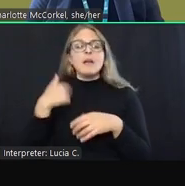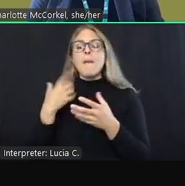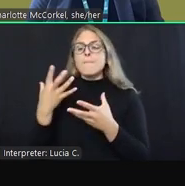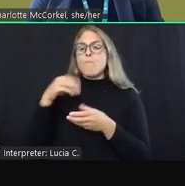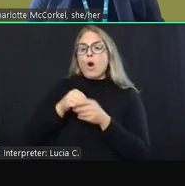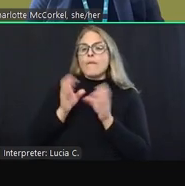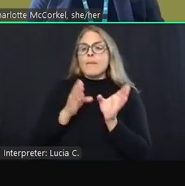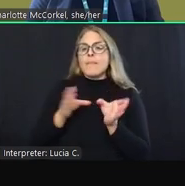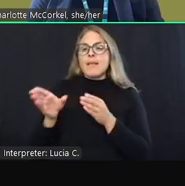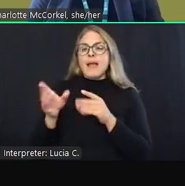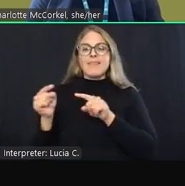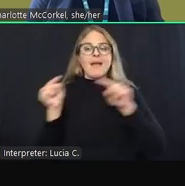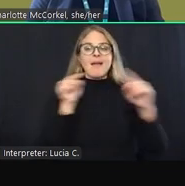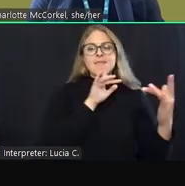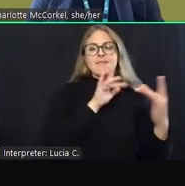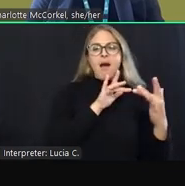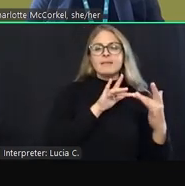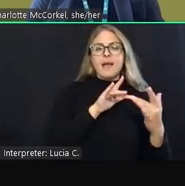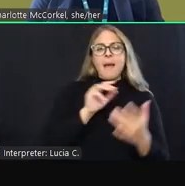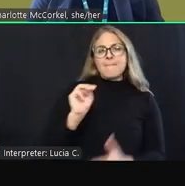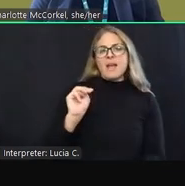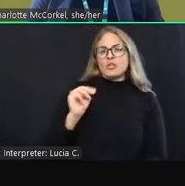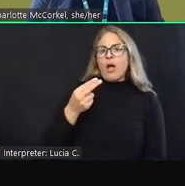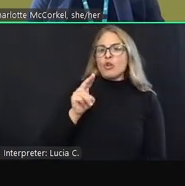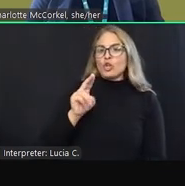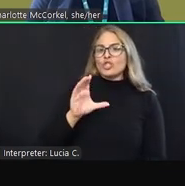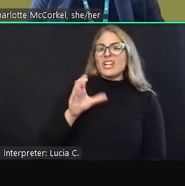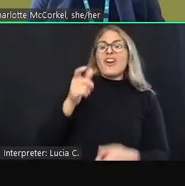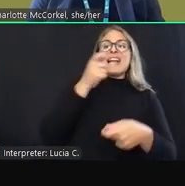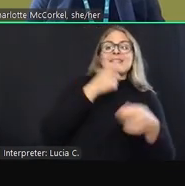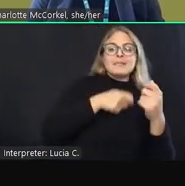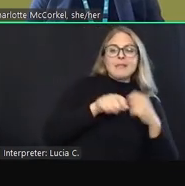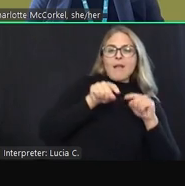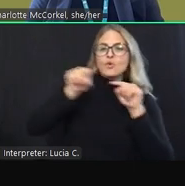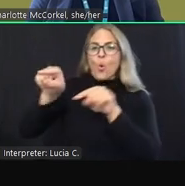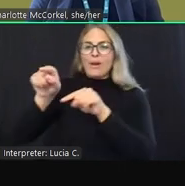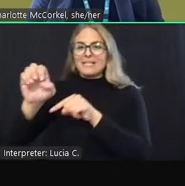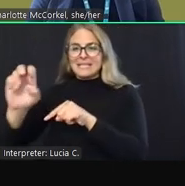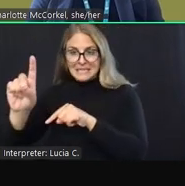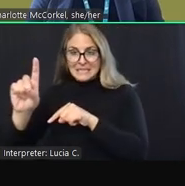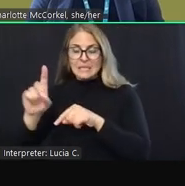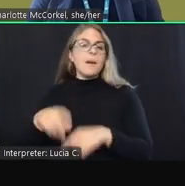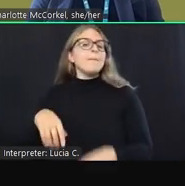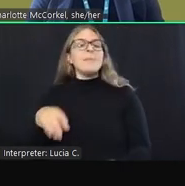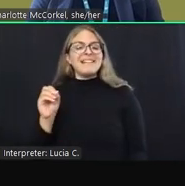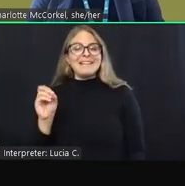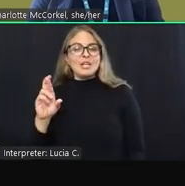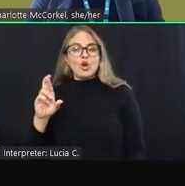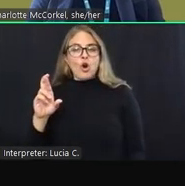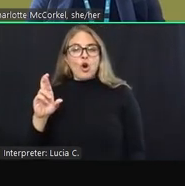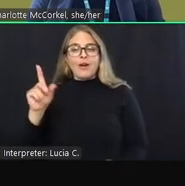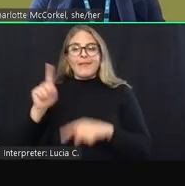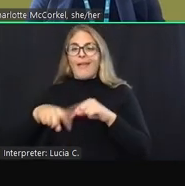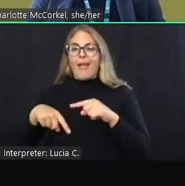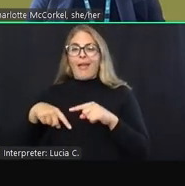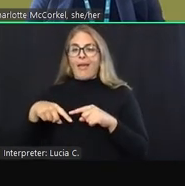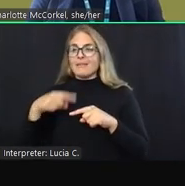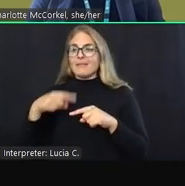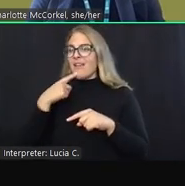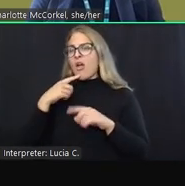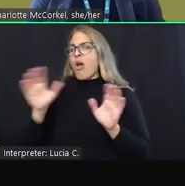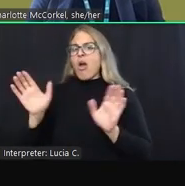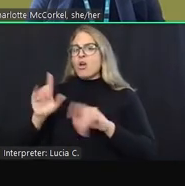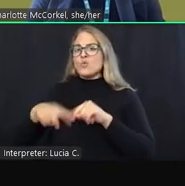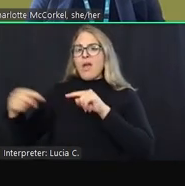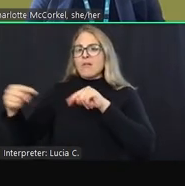that they access mental health urgent care instead of the emergency department. But the ER is not allowed to turn people away when someone